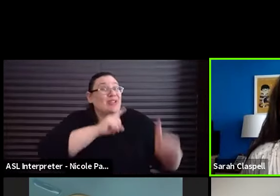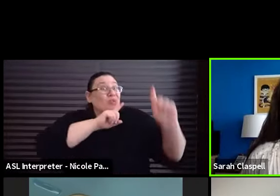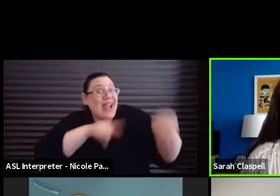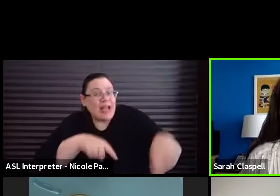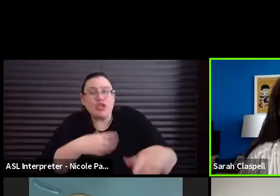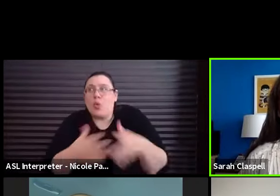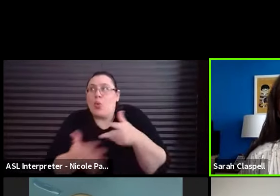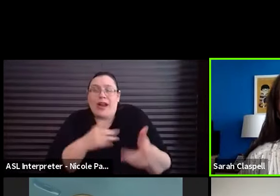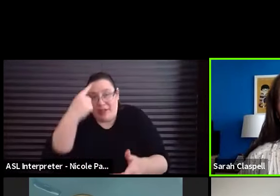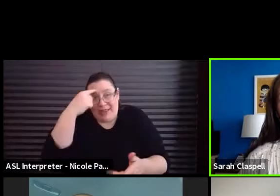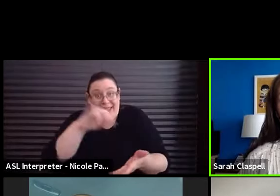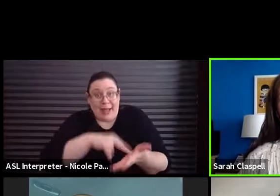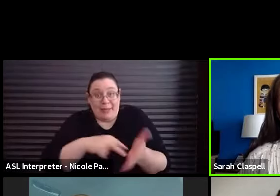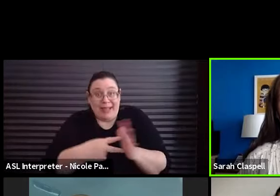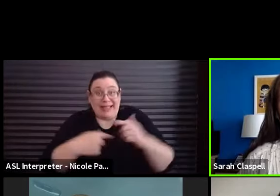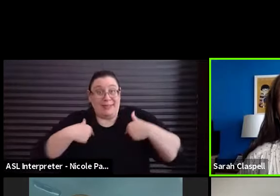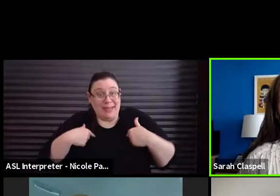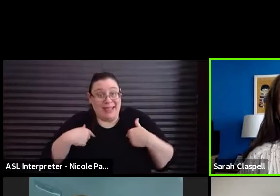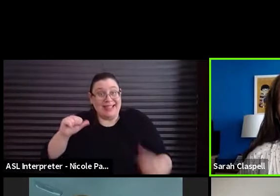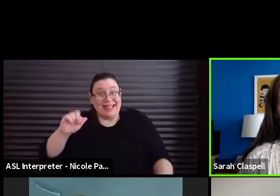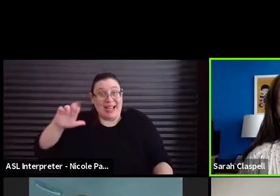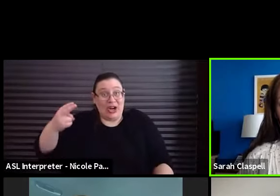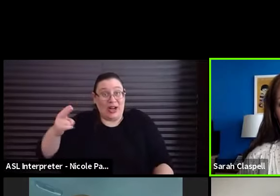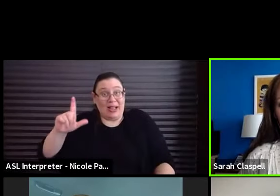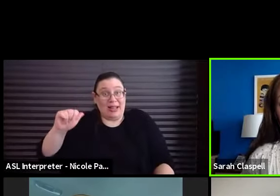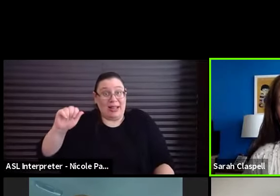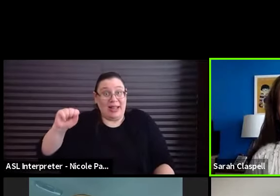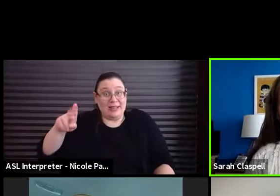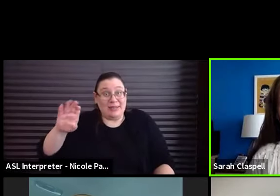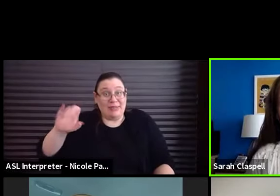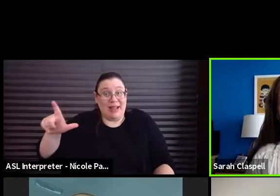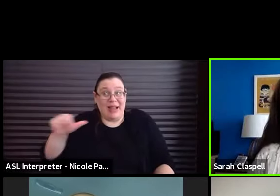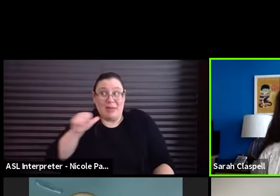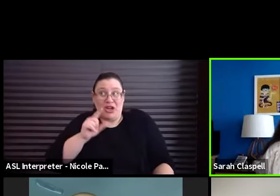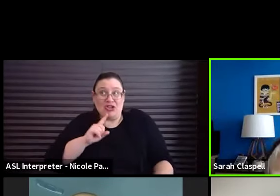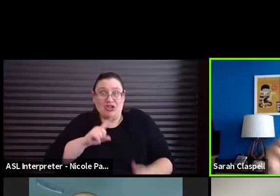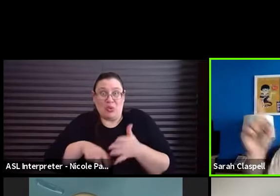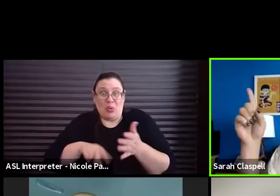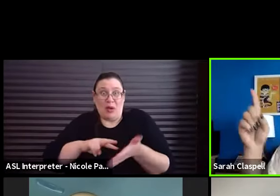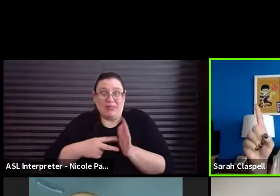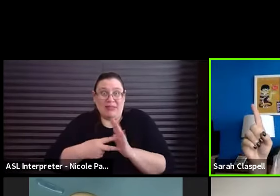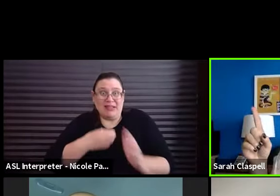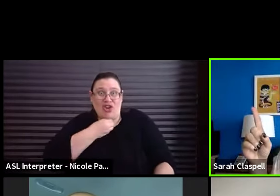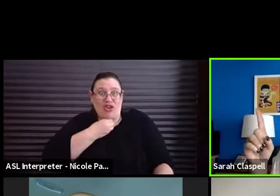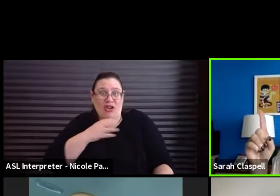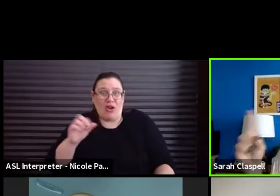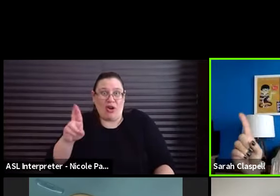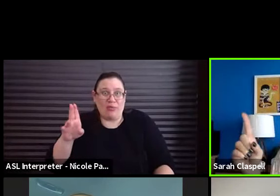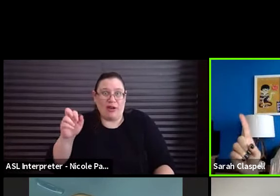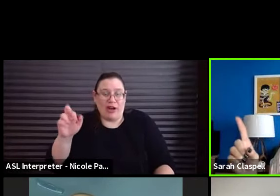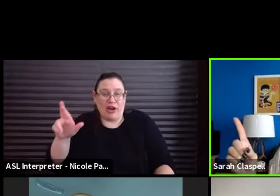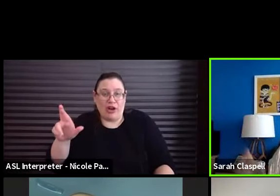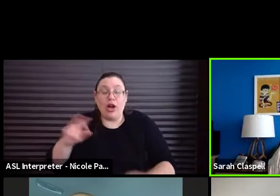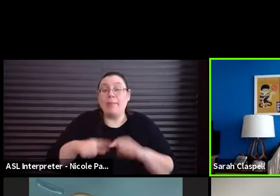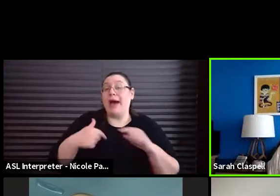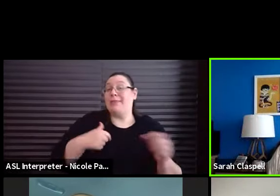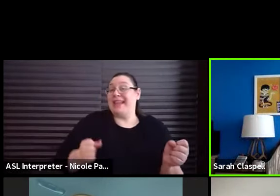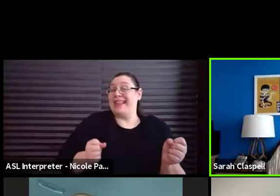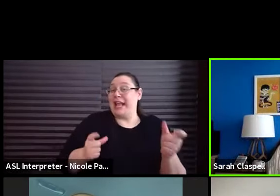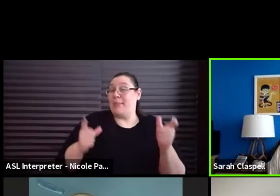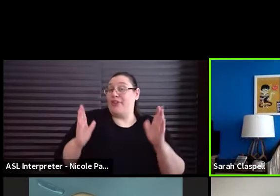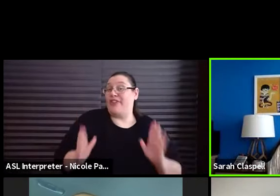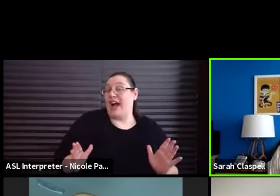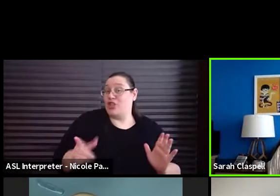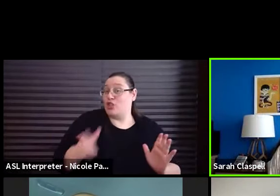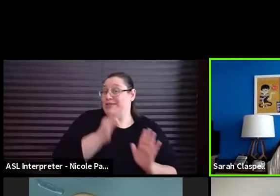Um, me, Sarah class bell, isn't quite sure what a carburetor is, but, um, me, Sarah class bell, the improviser who is an